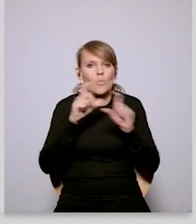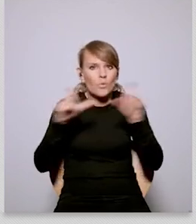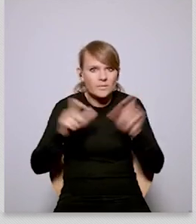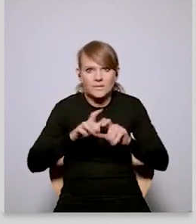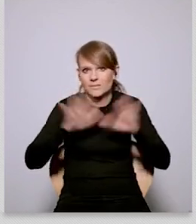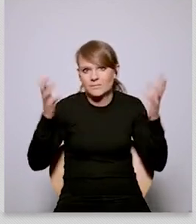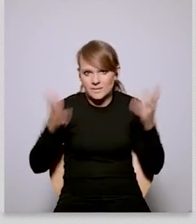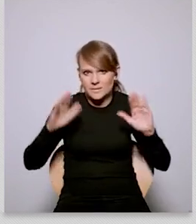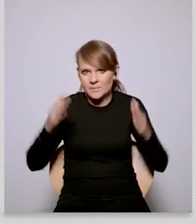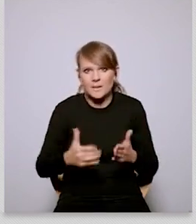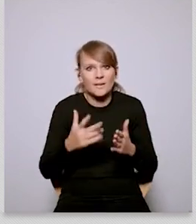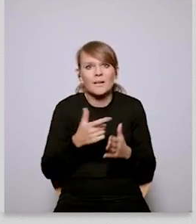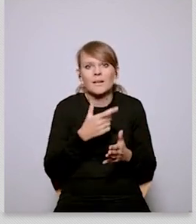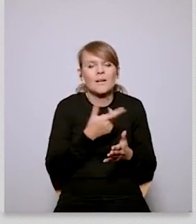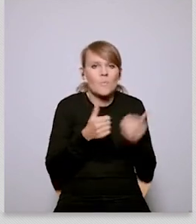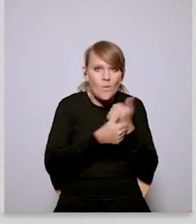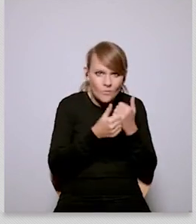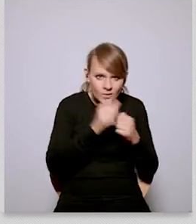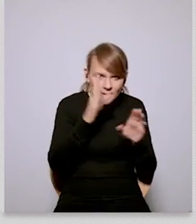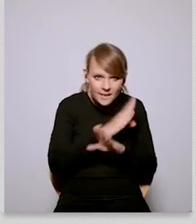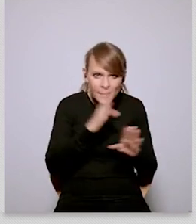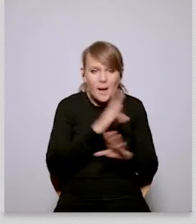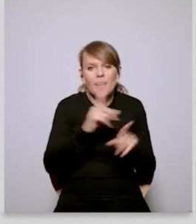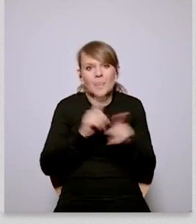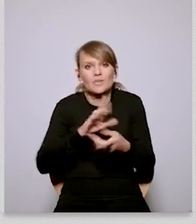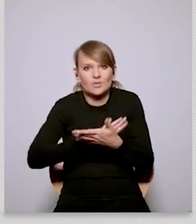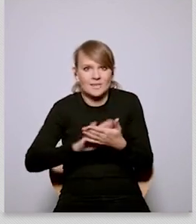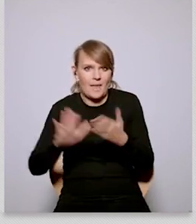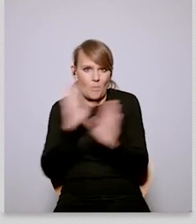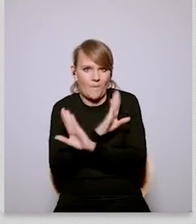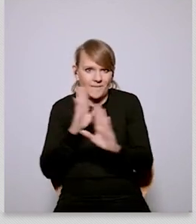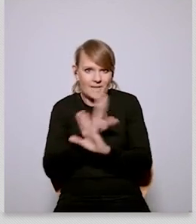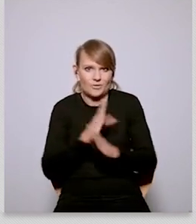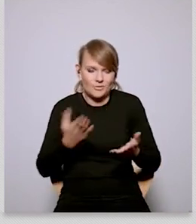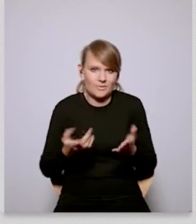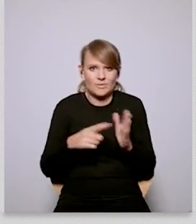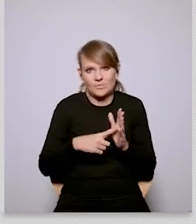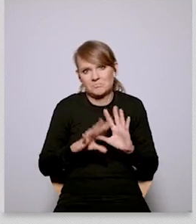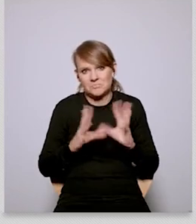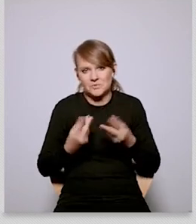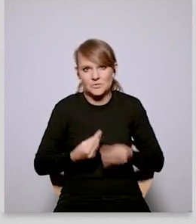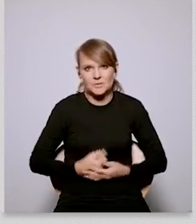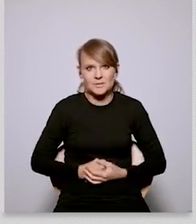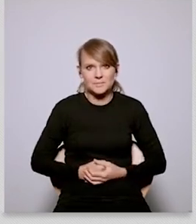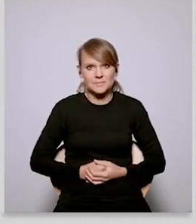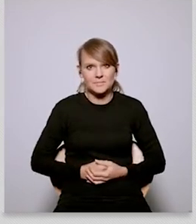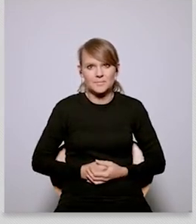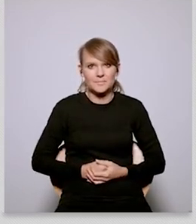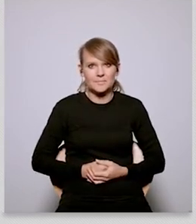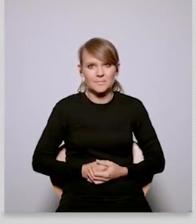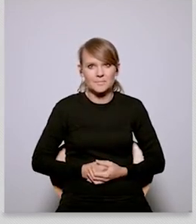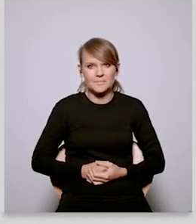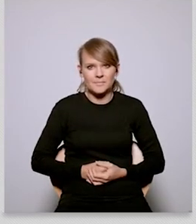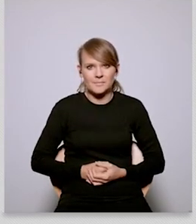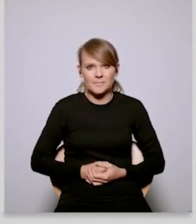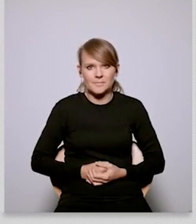need to reduce emissions from buildings from transport not only for the sake of climate in general but also for the sake of